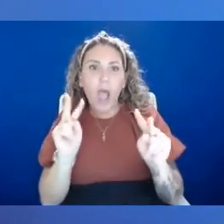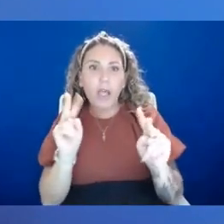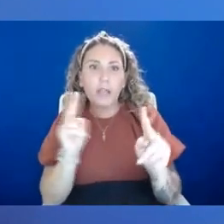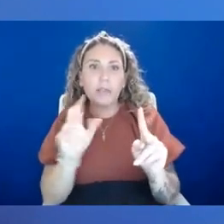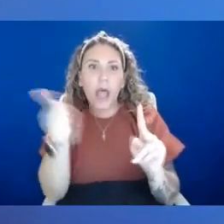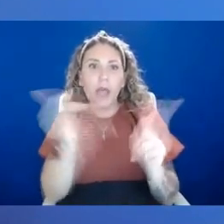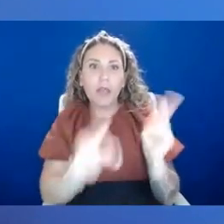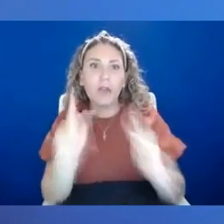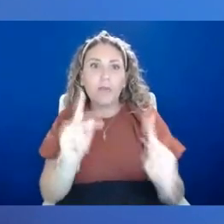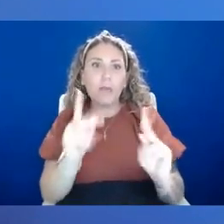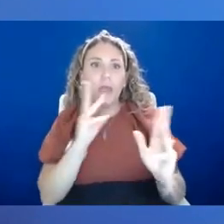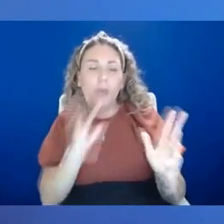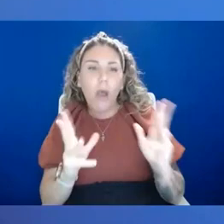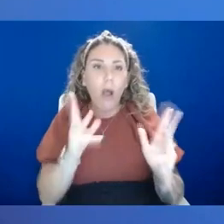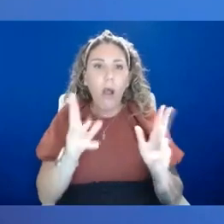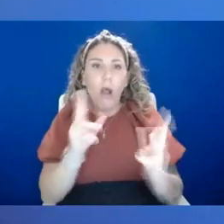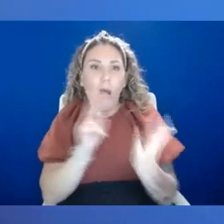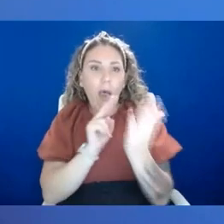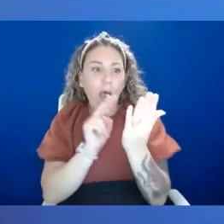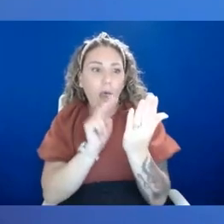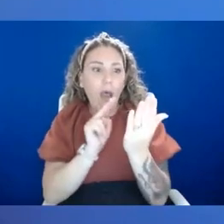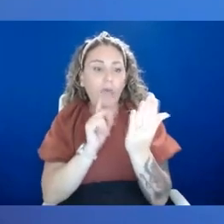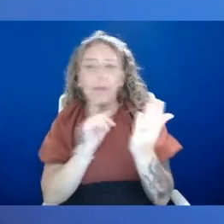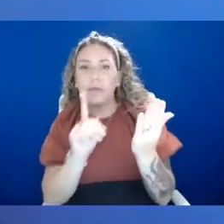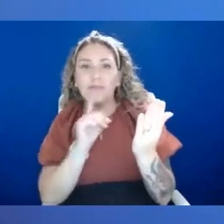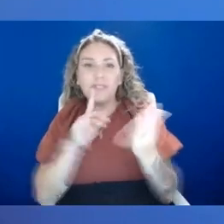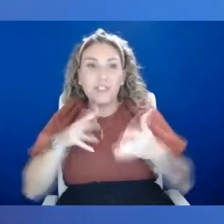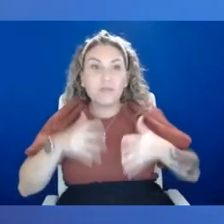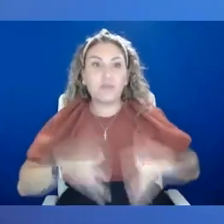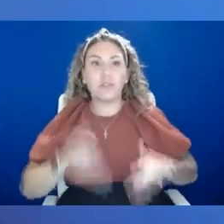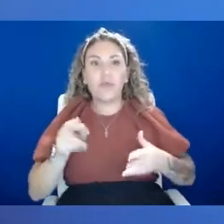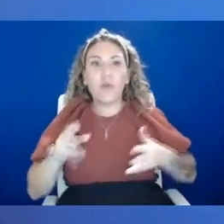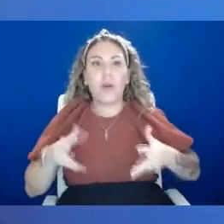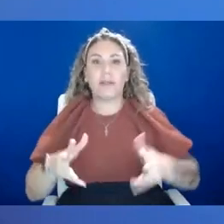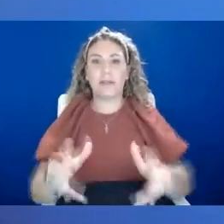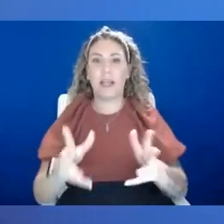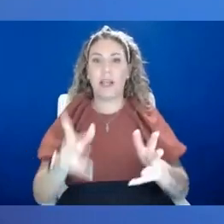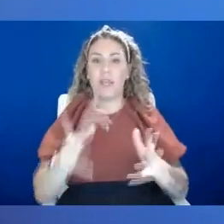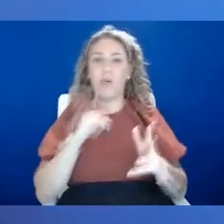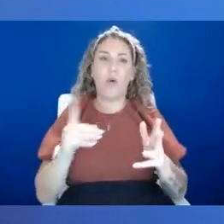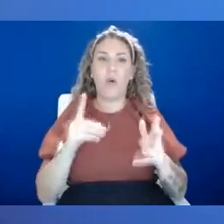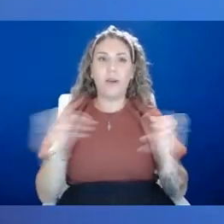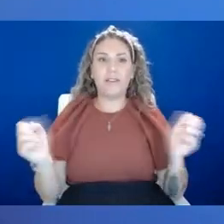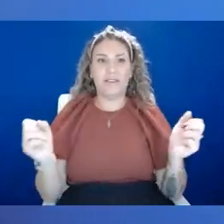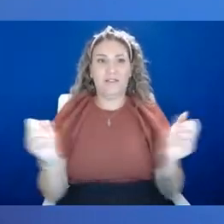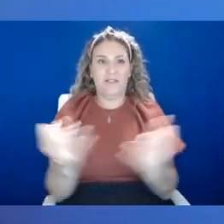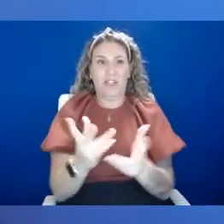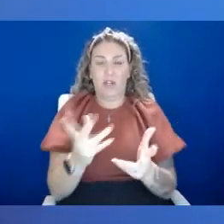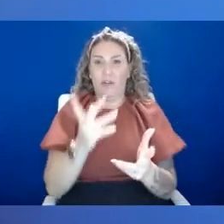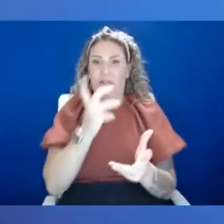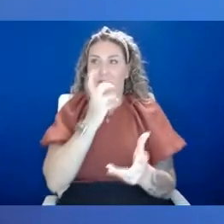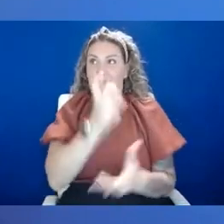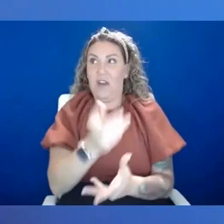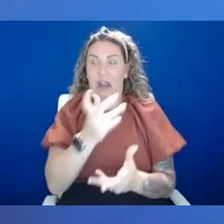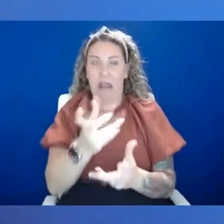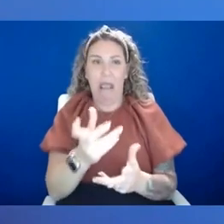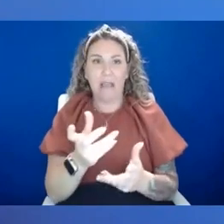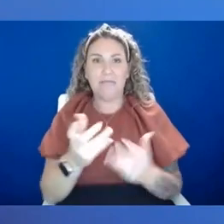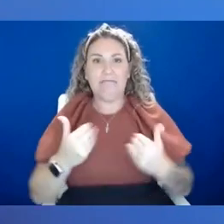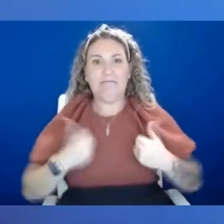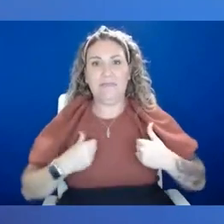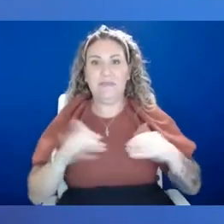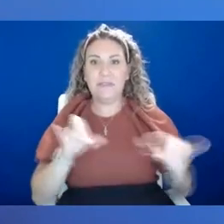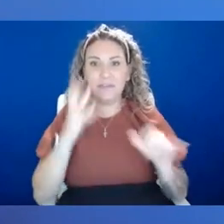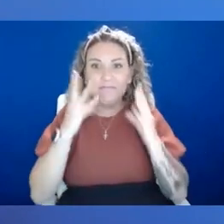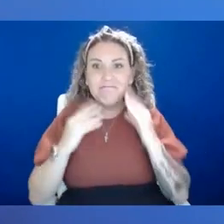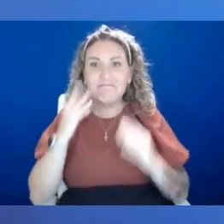propensity for depression or anxiety or that, you know, fear of missing out. Um, and so continuing to monitor that as parent, um, and having